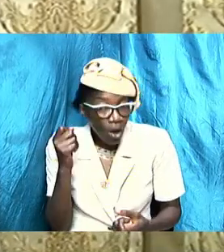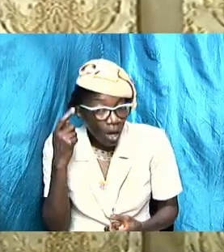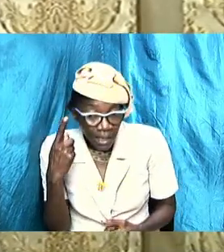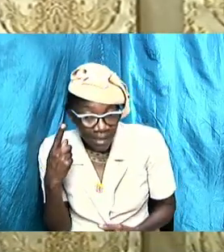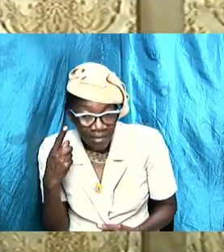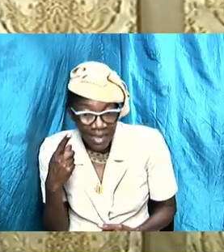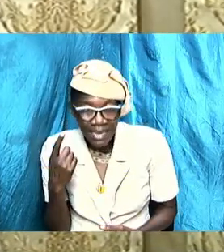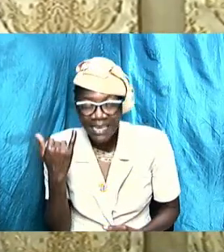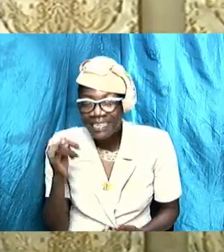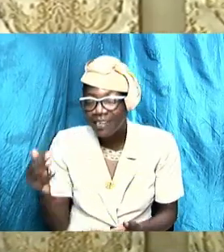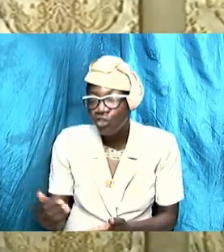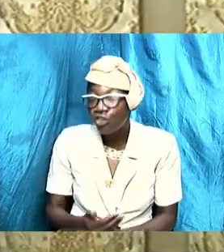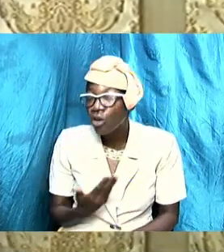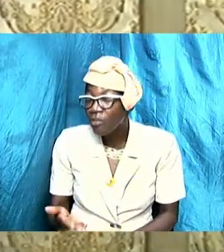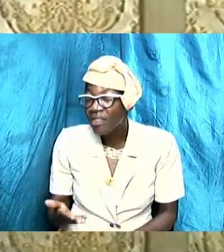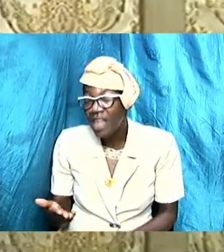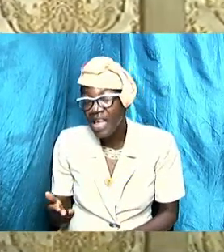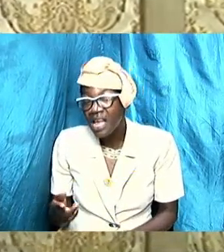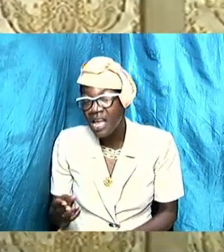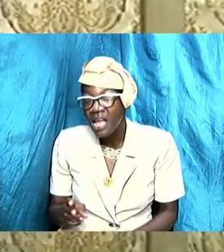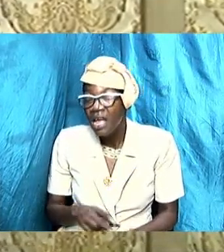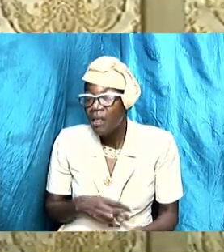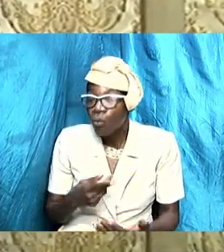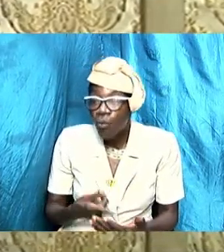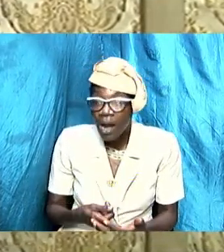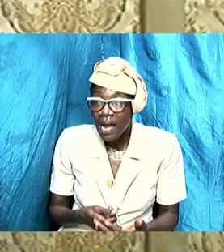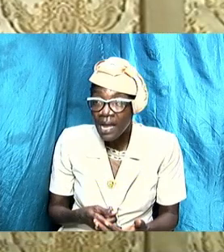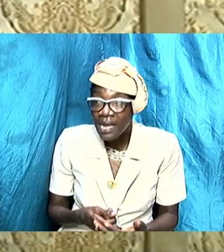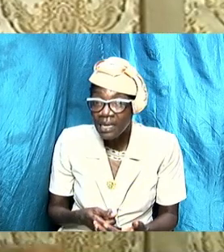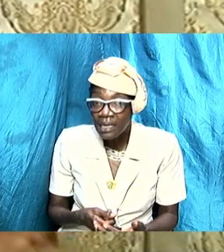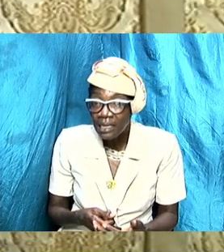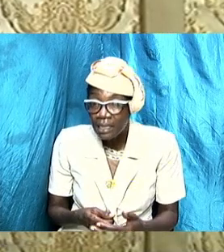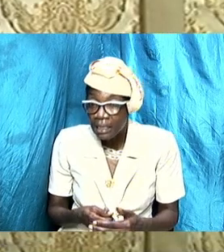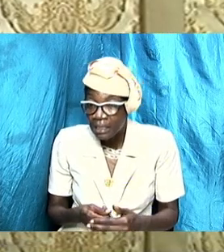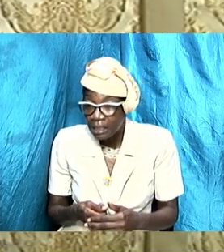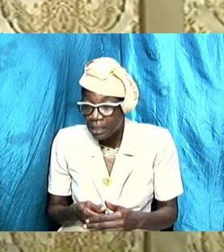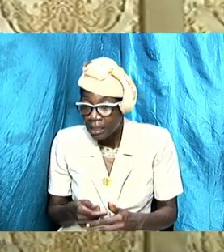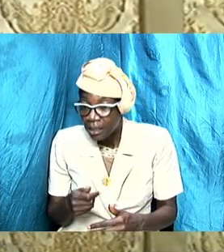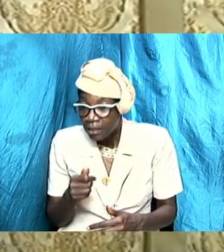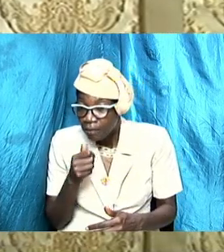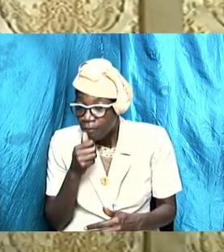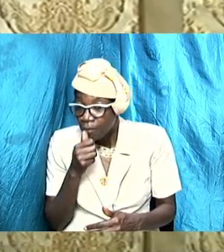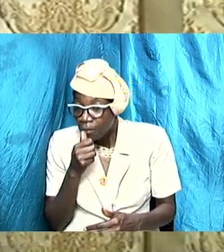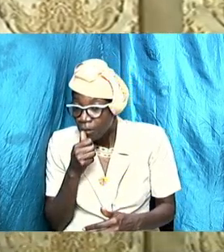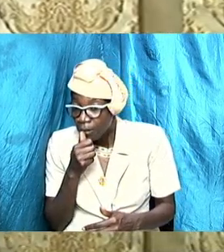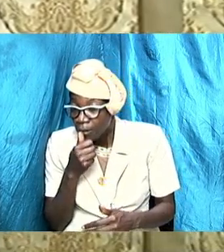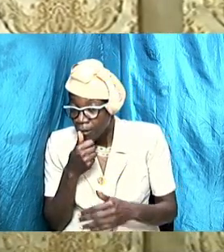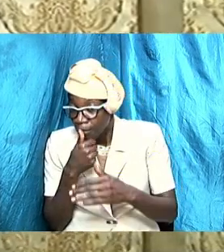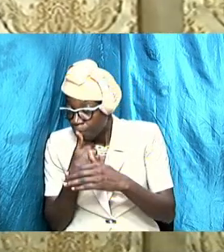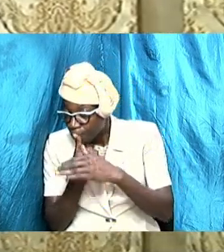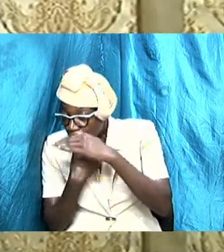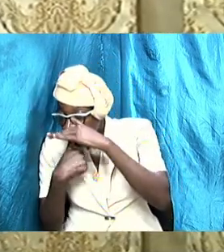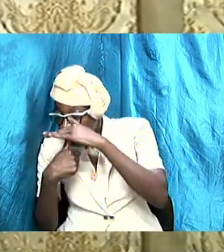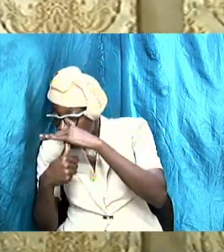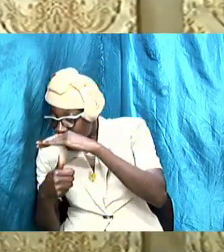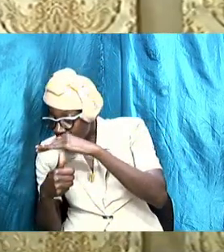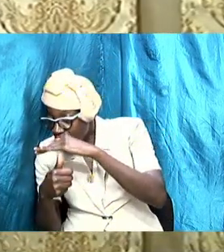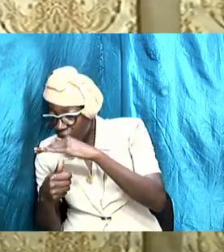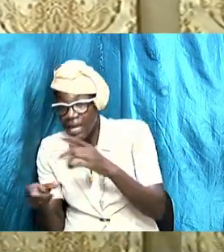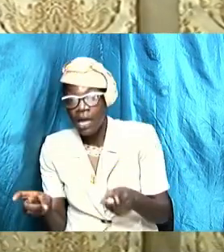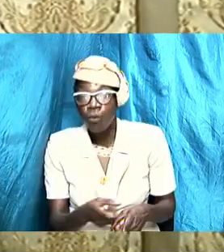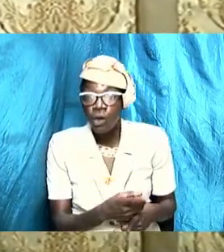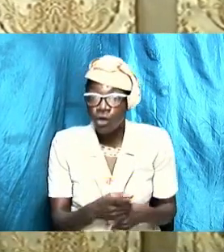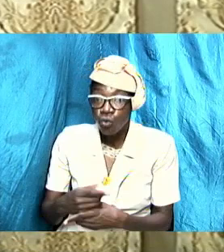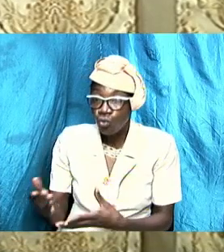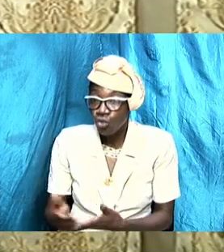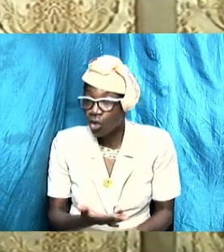something that while privately we deal with individuals here and there the matter